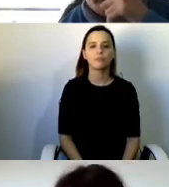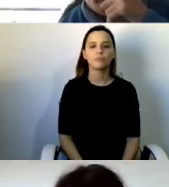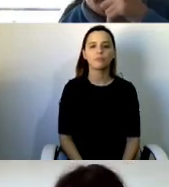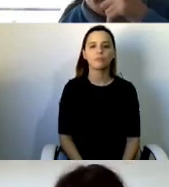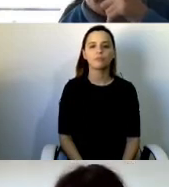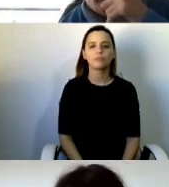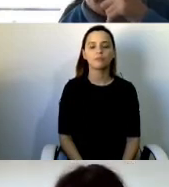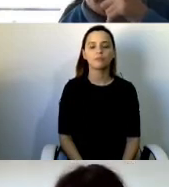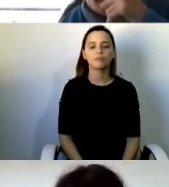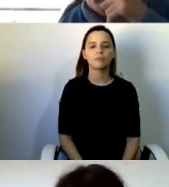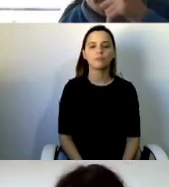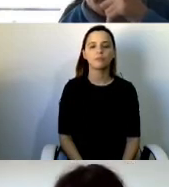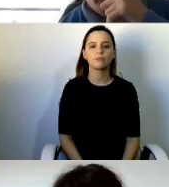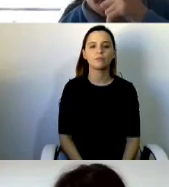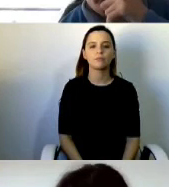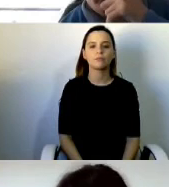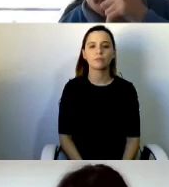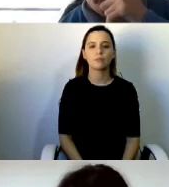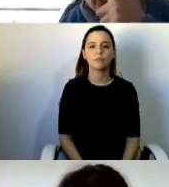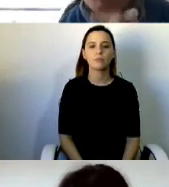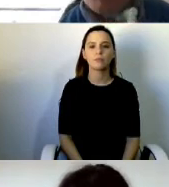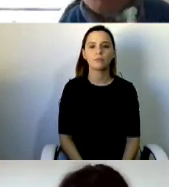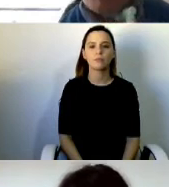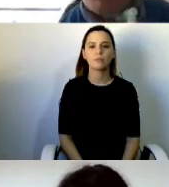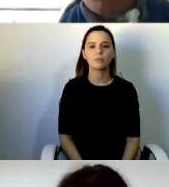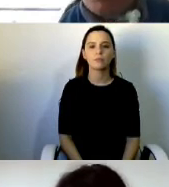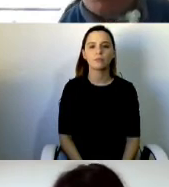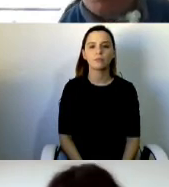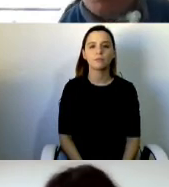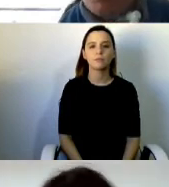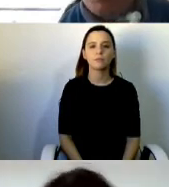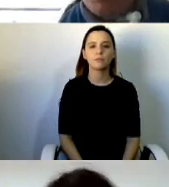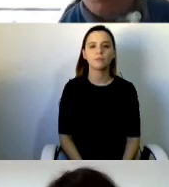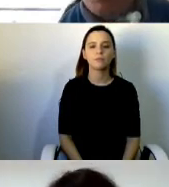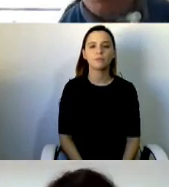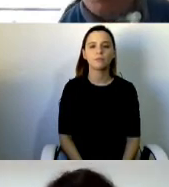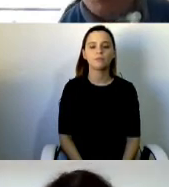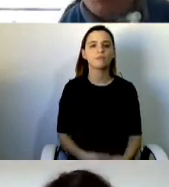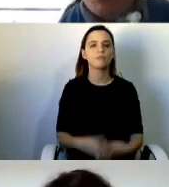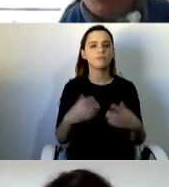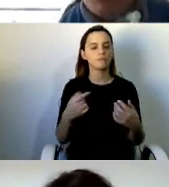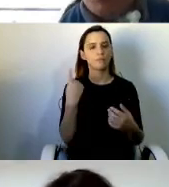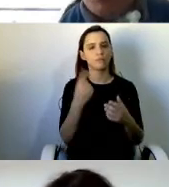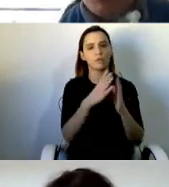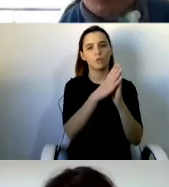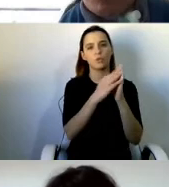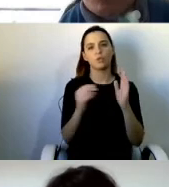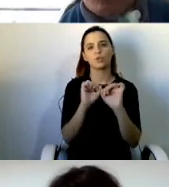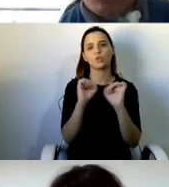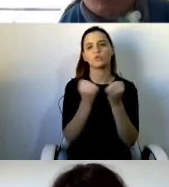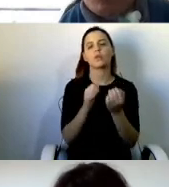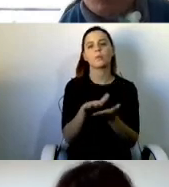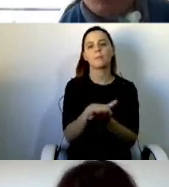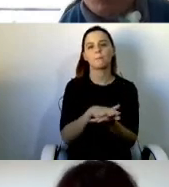as a base for our actions that